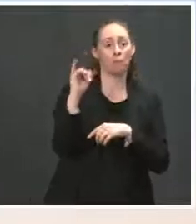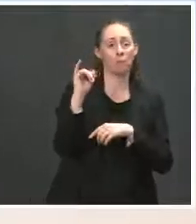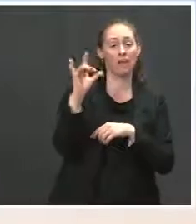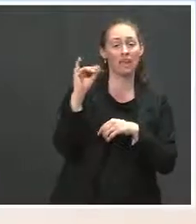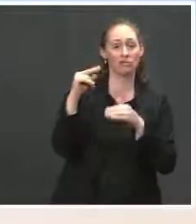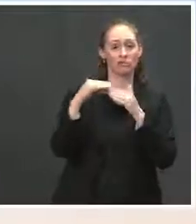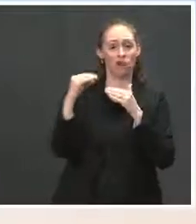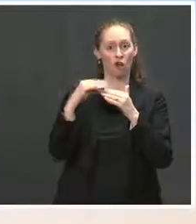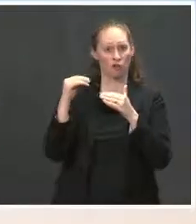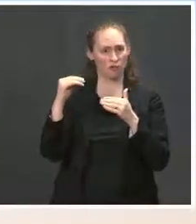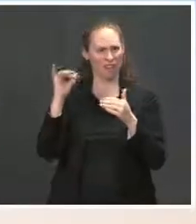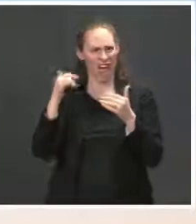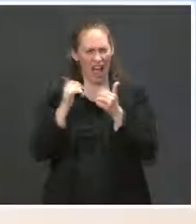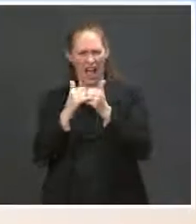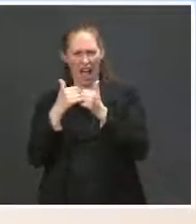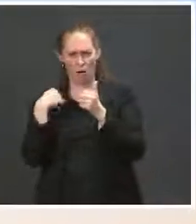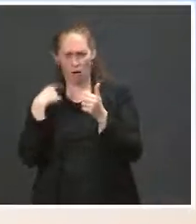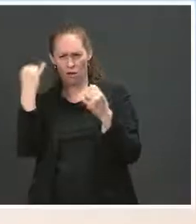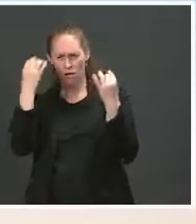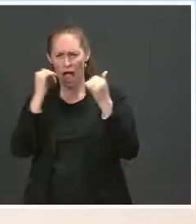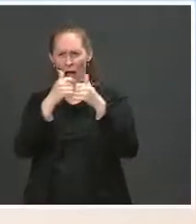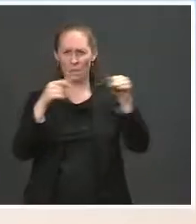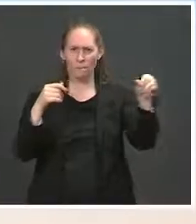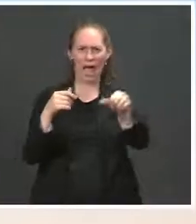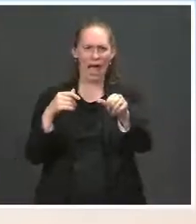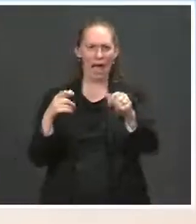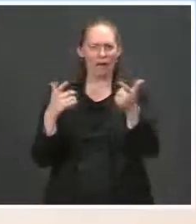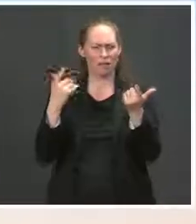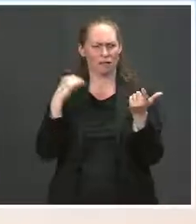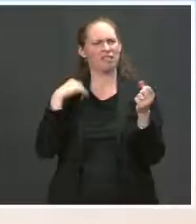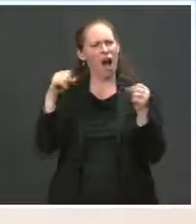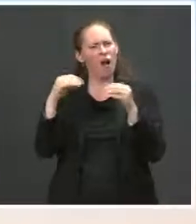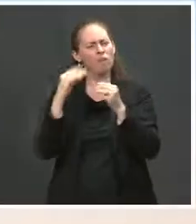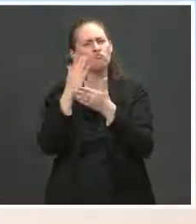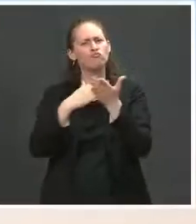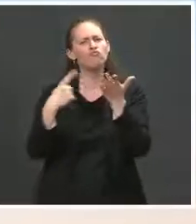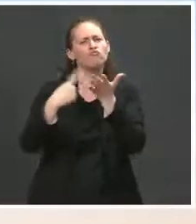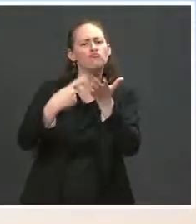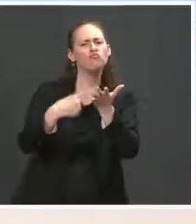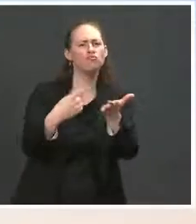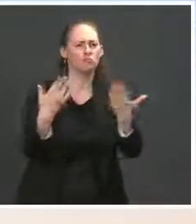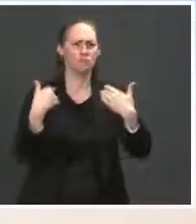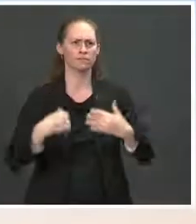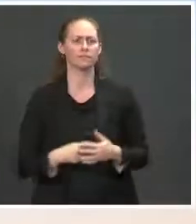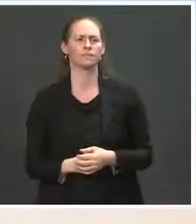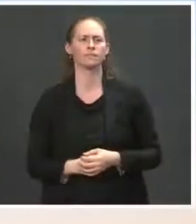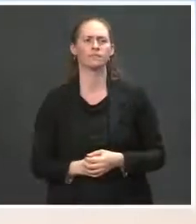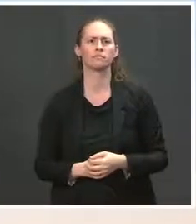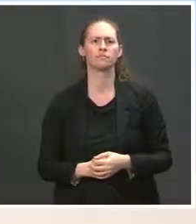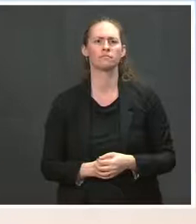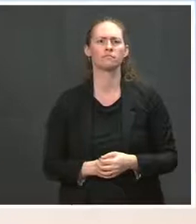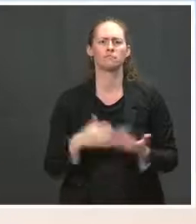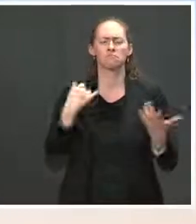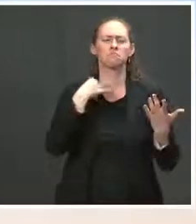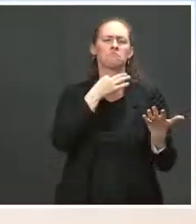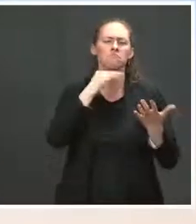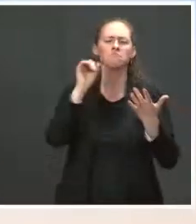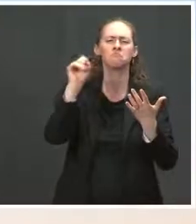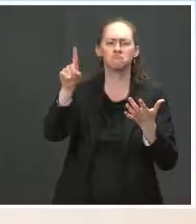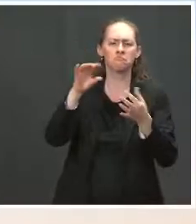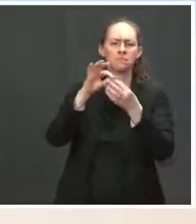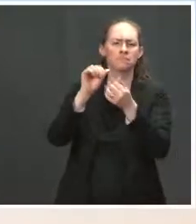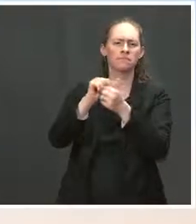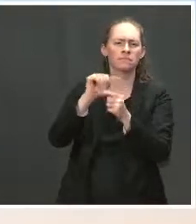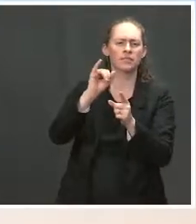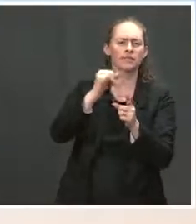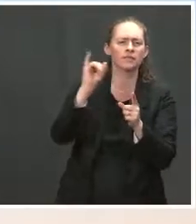we have to figure out how to pay for it. And there's this is all part of the discussion. Can I ask a question about Johnson & Johnson really fast? Sure. We've seen so many of the FEMA